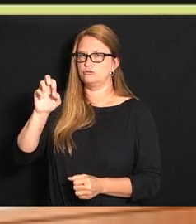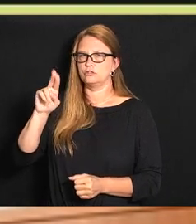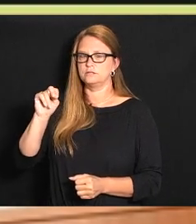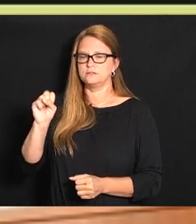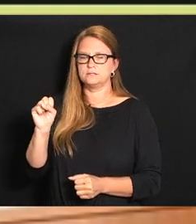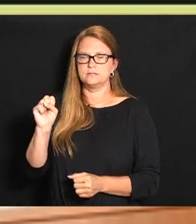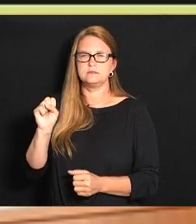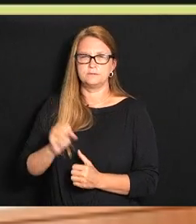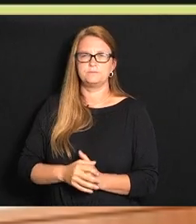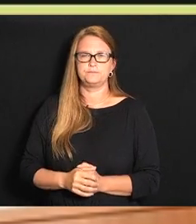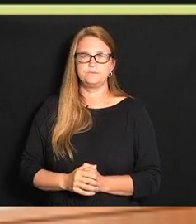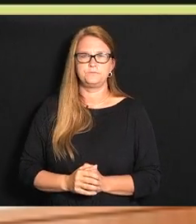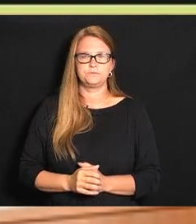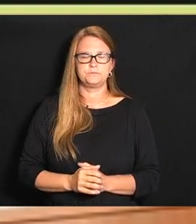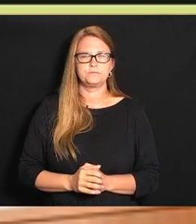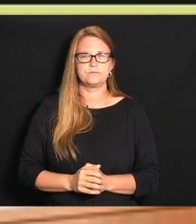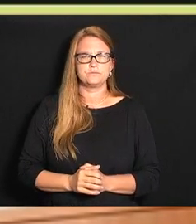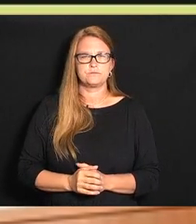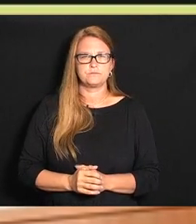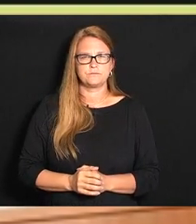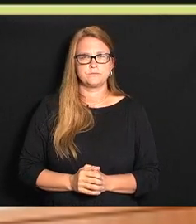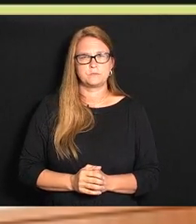direction also